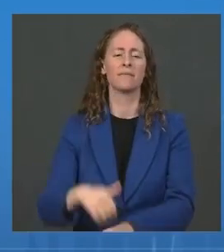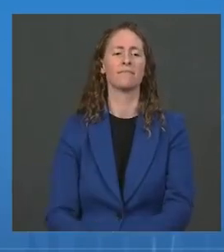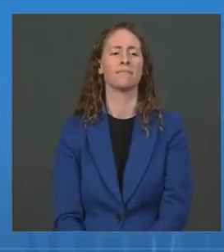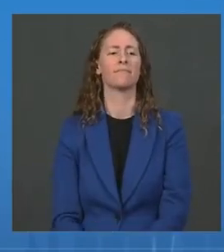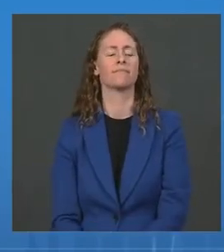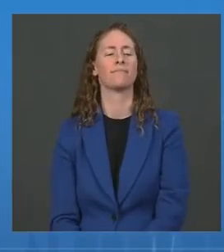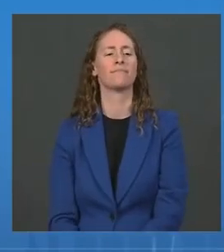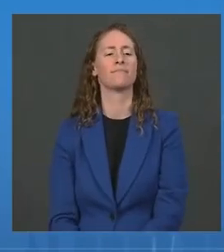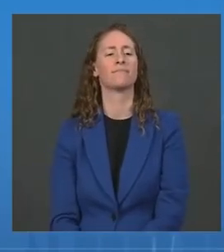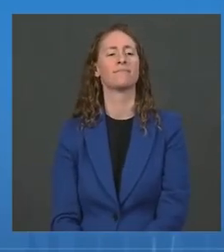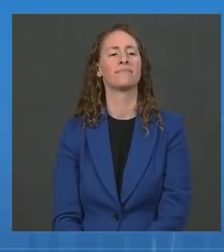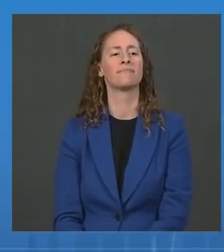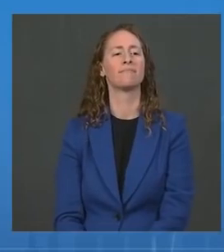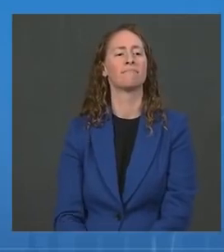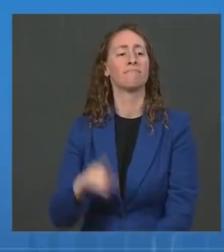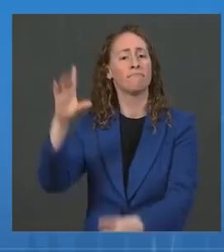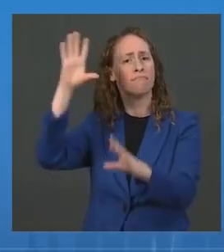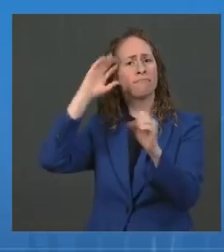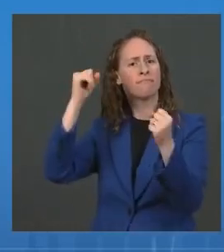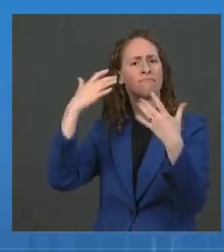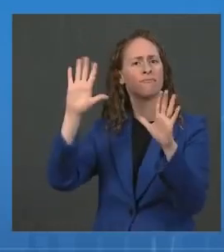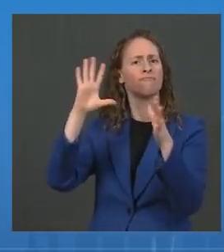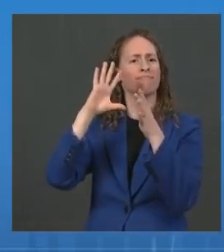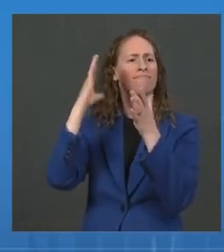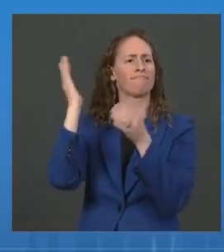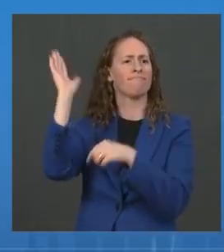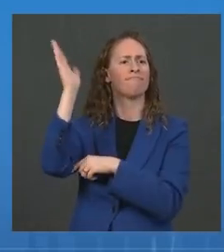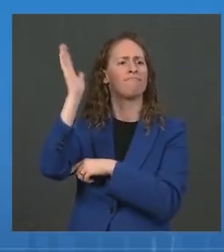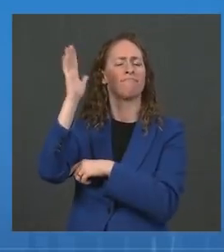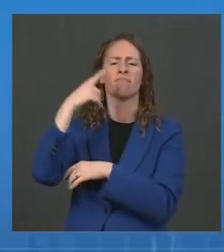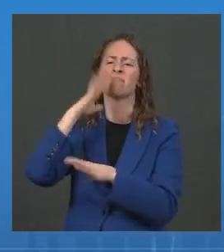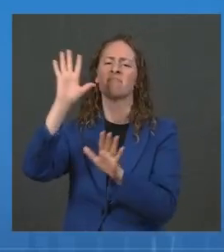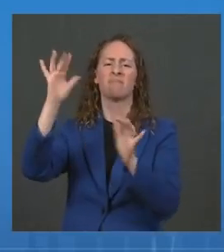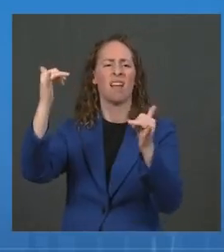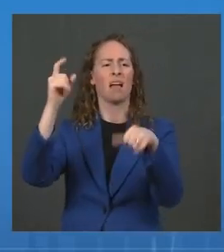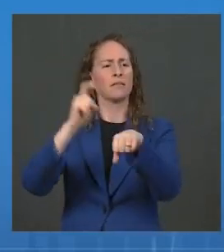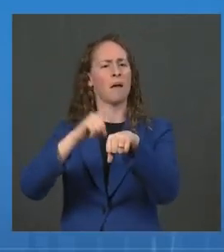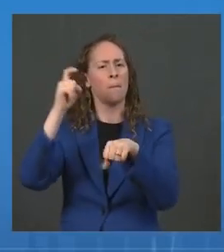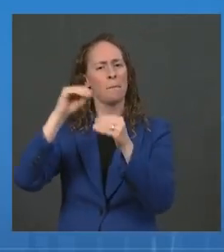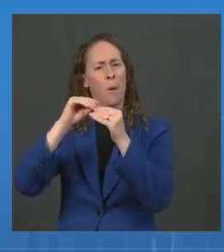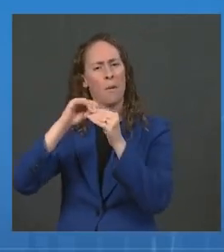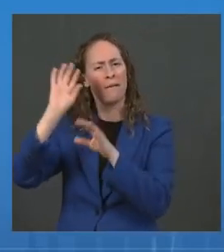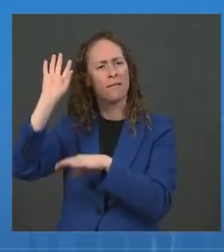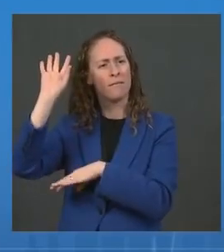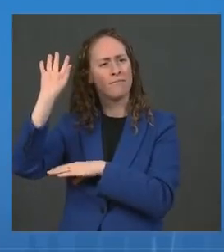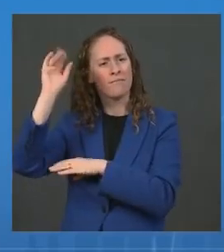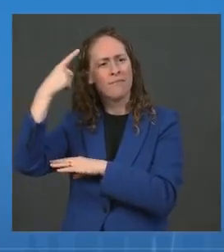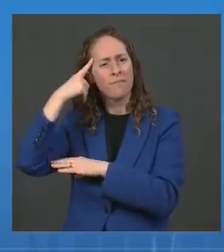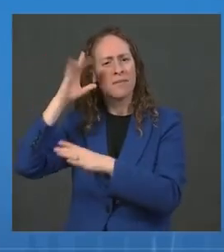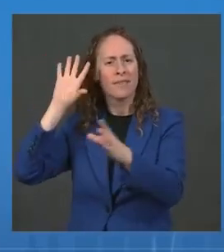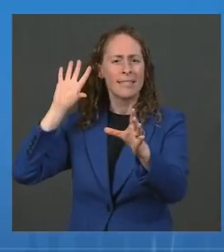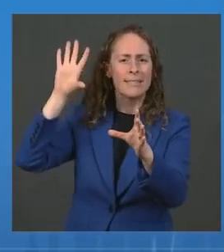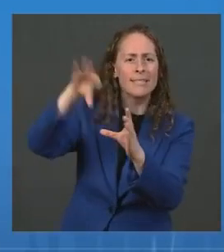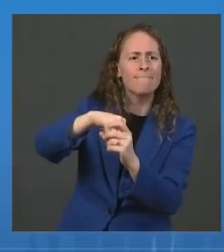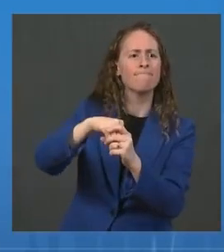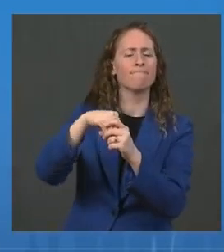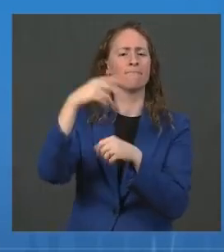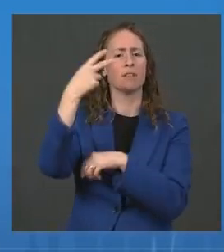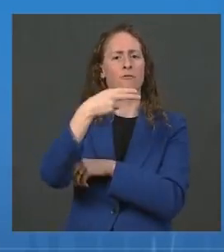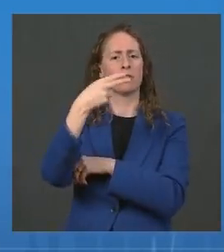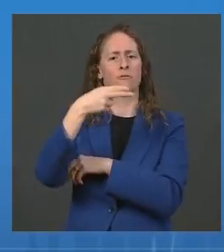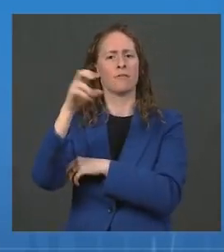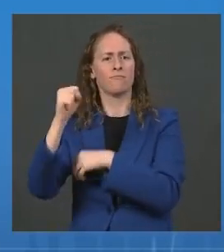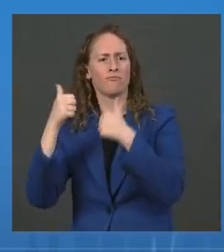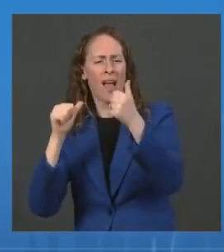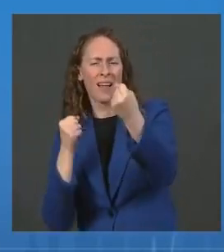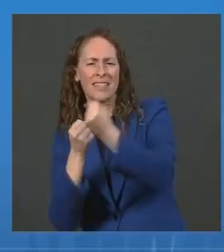working across the federal government and across the Department of Health and Human Services to turn the corner on this pandemic. Today, I want to share